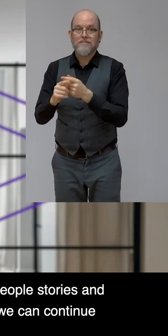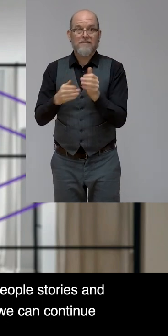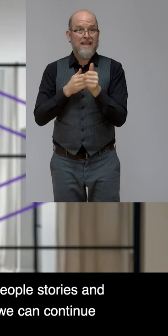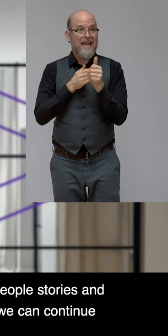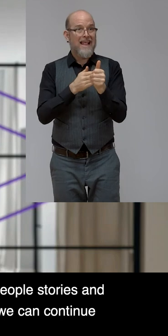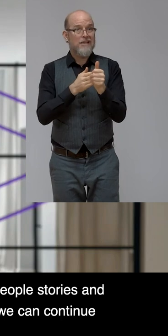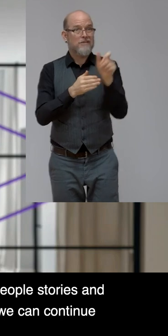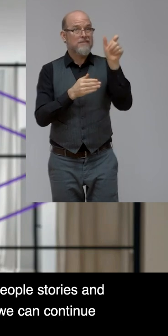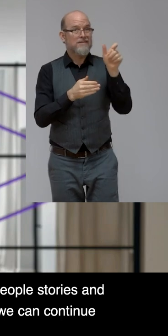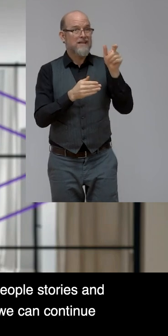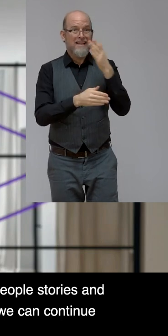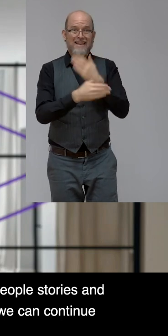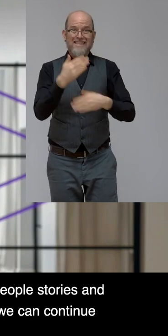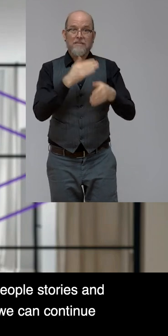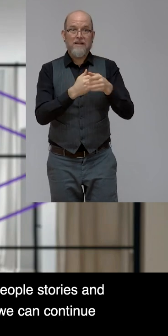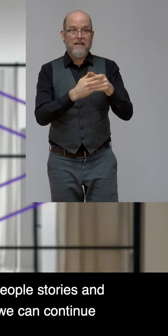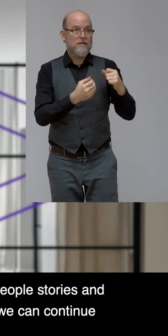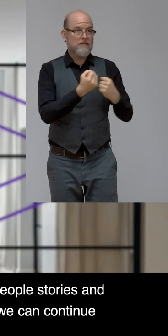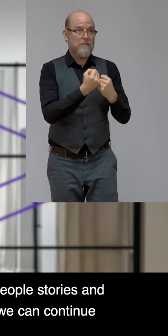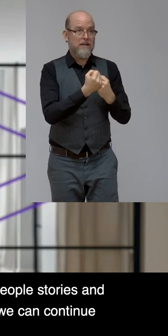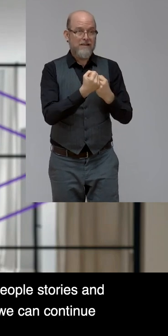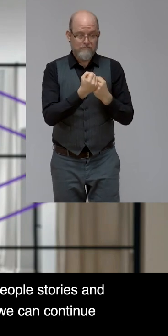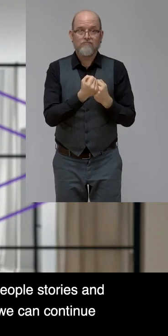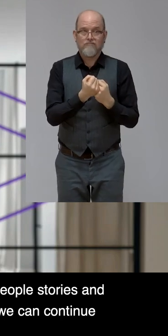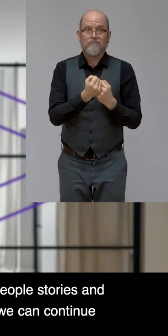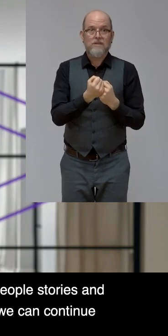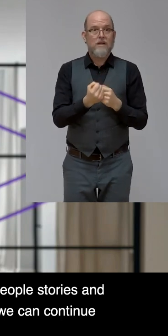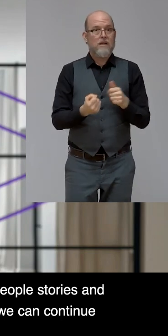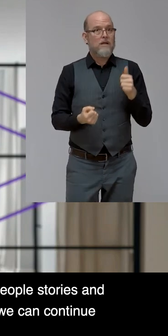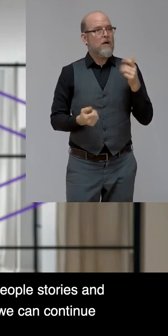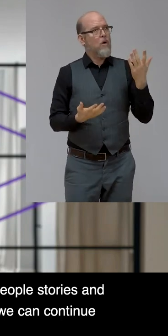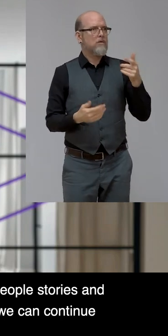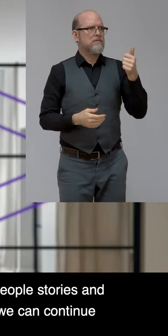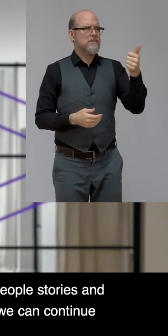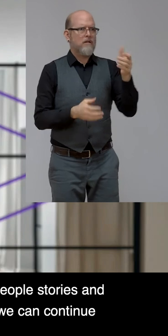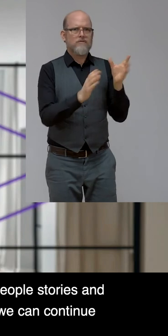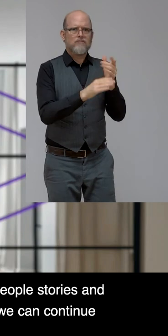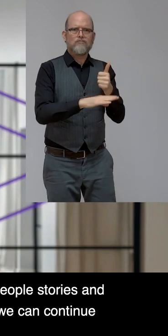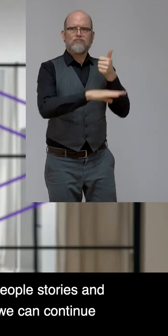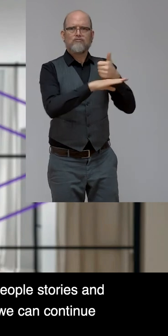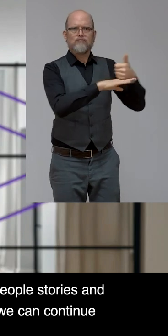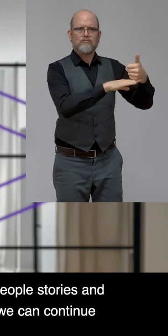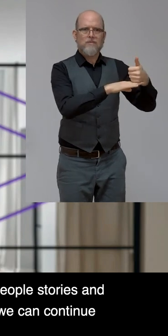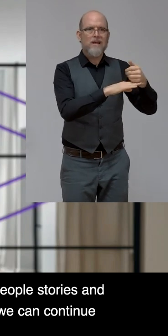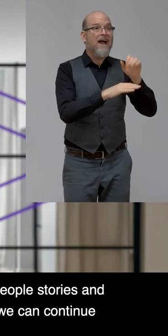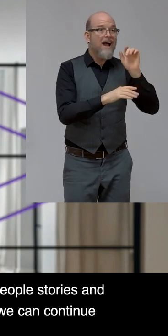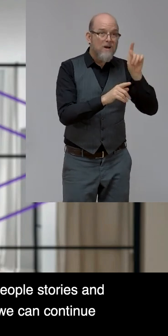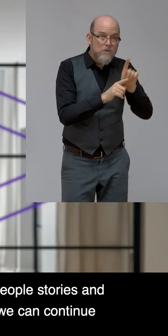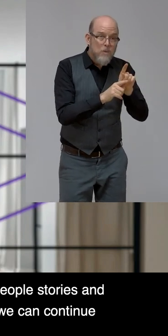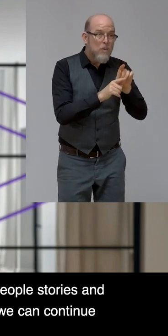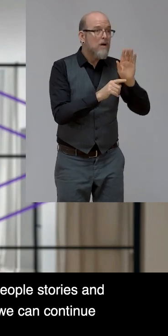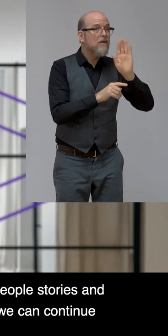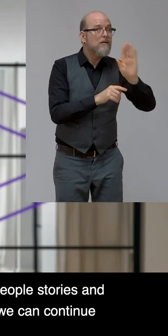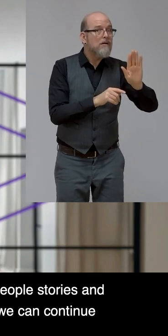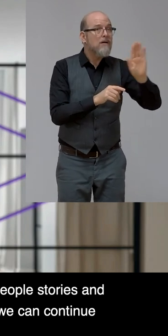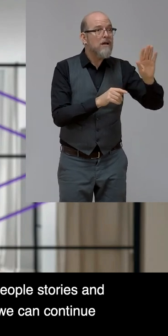support, advocacy, but also the sharing of these people stories and these